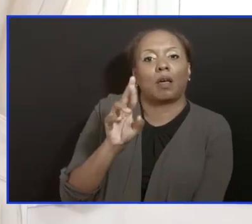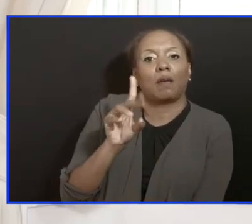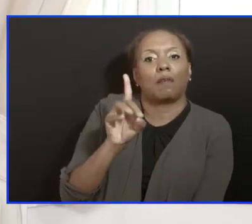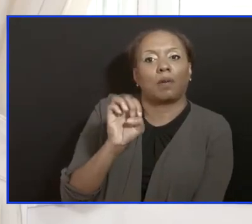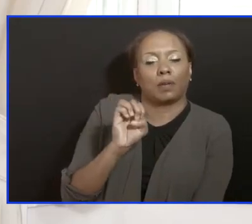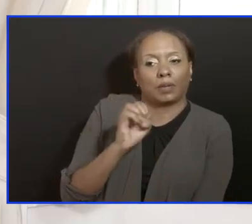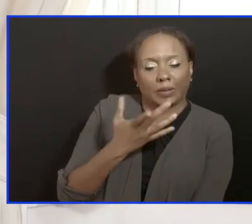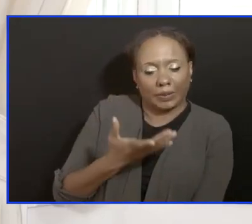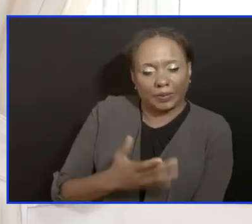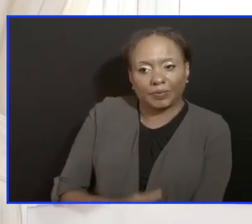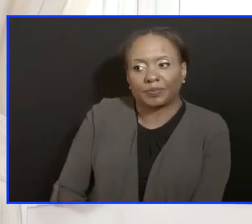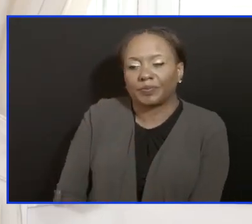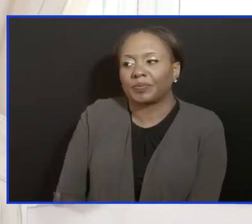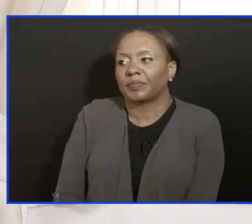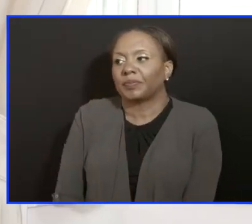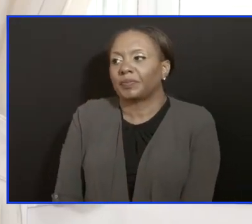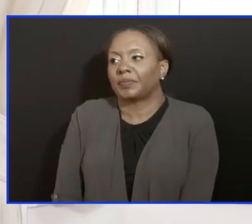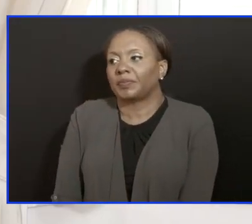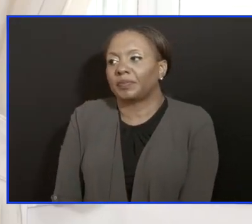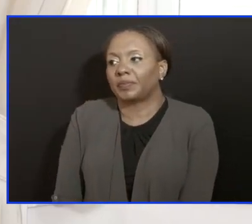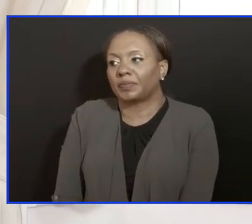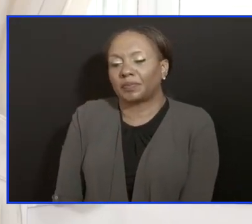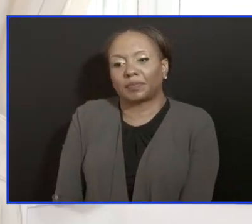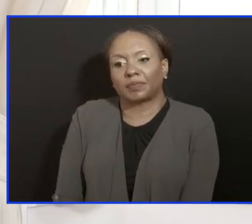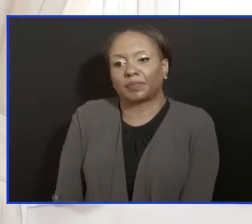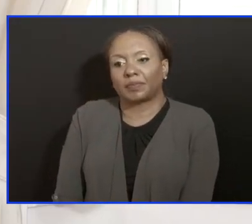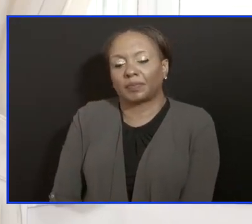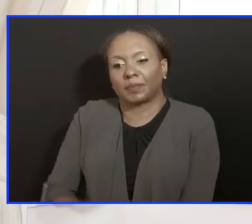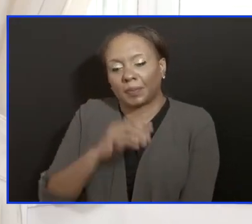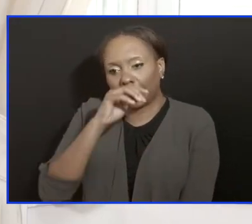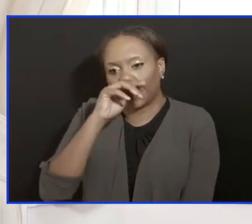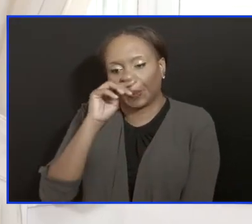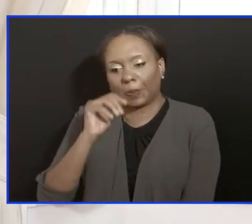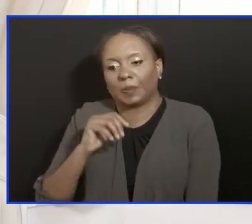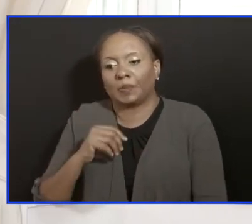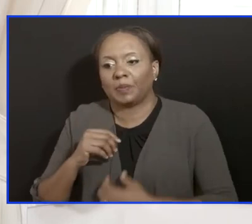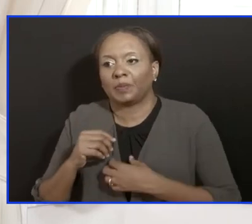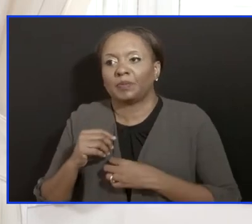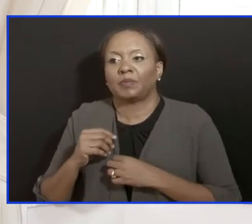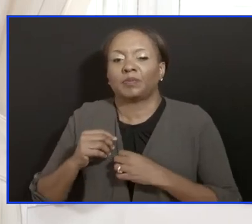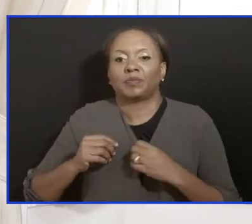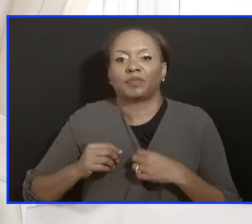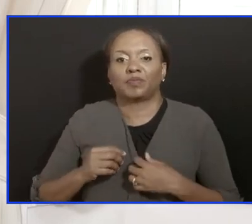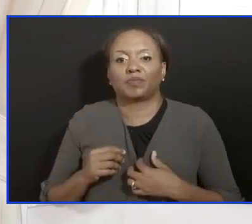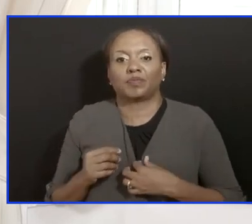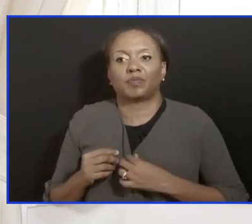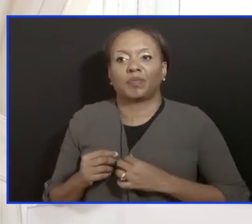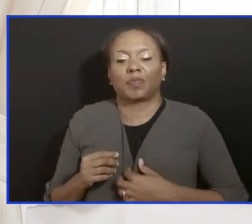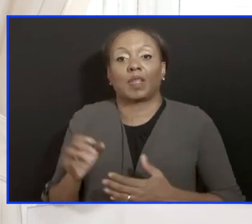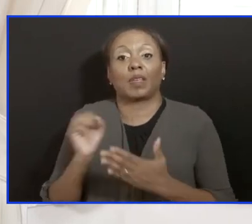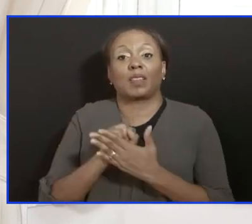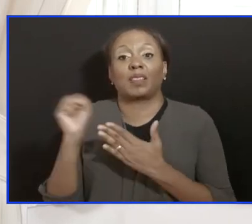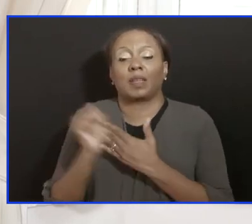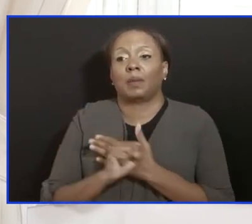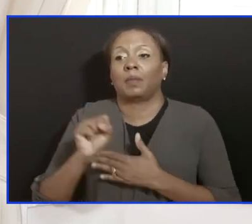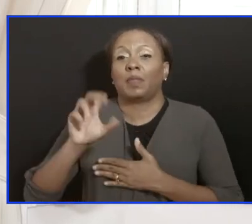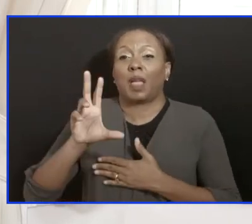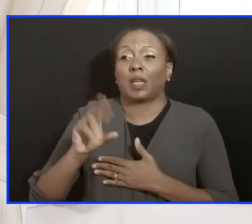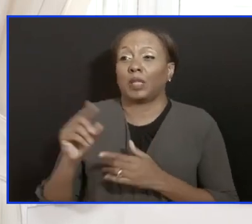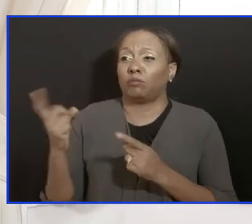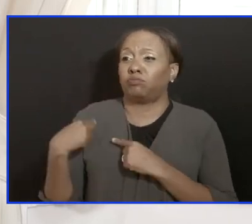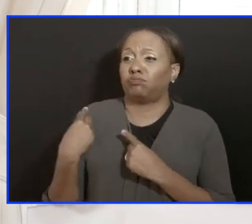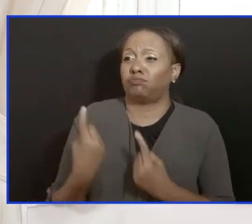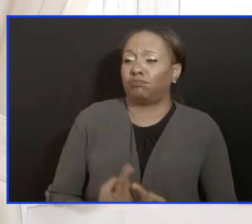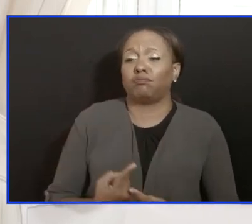I need to, because I've been working with them since we've started from September 30th, and I think